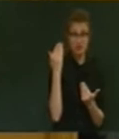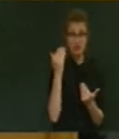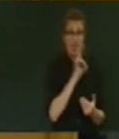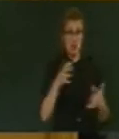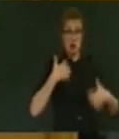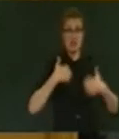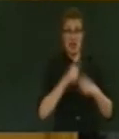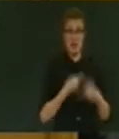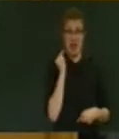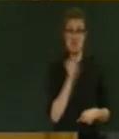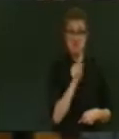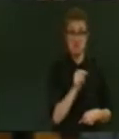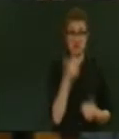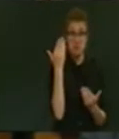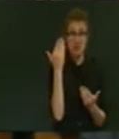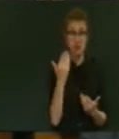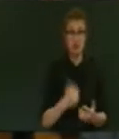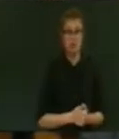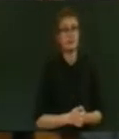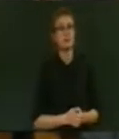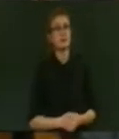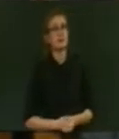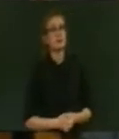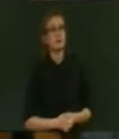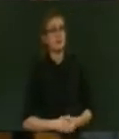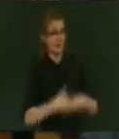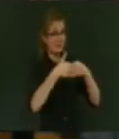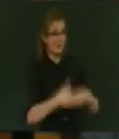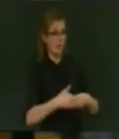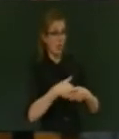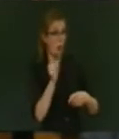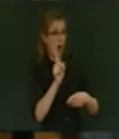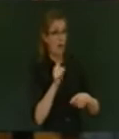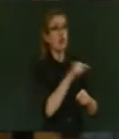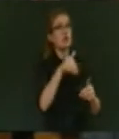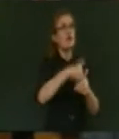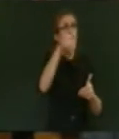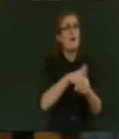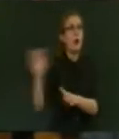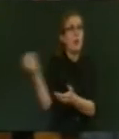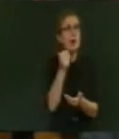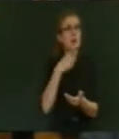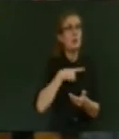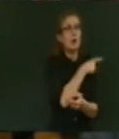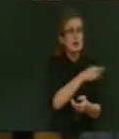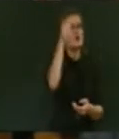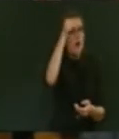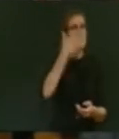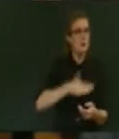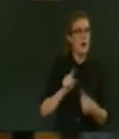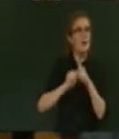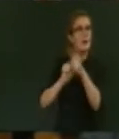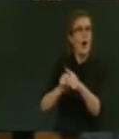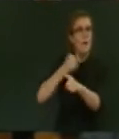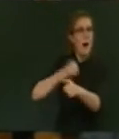Look, here's the deal. You vote for the budget because you know you want to, and I'll sit down. We might as well just